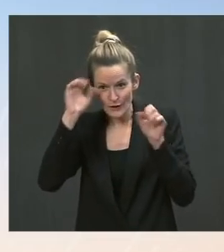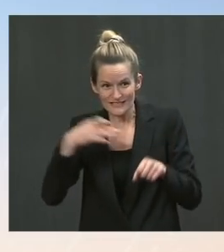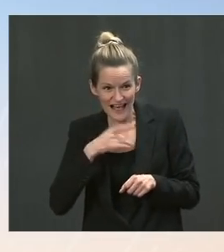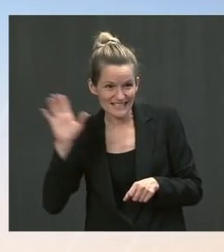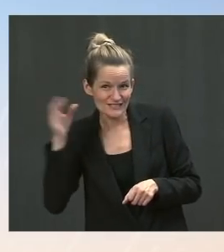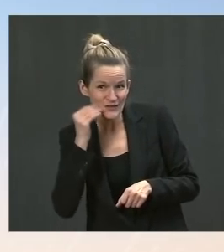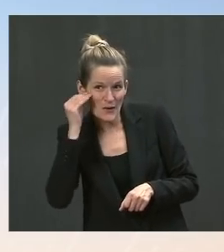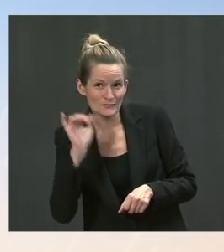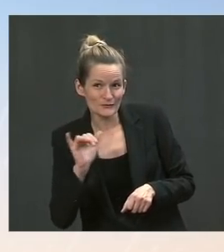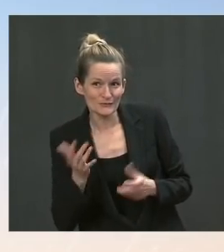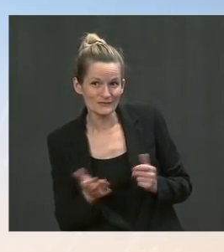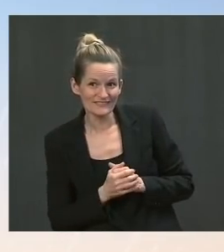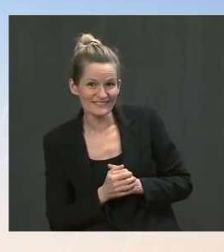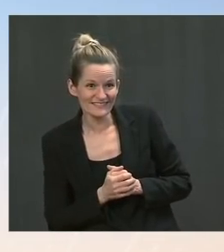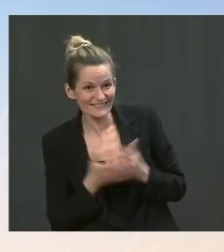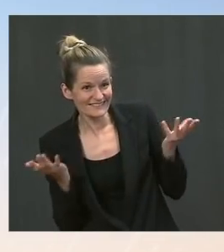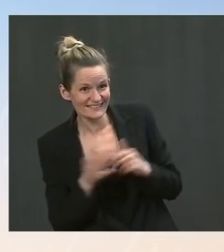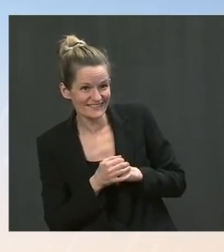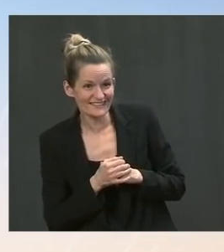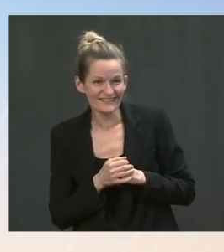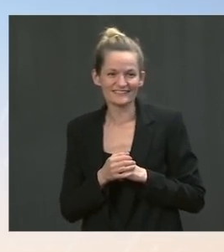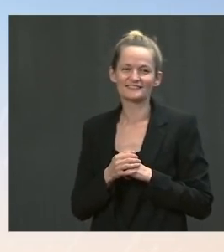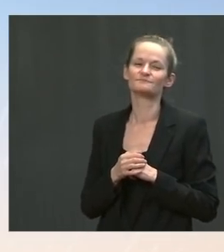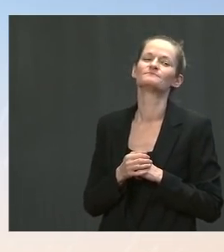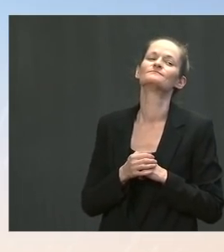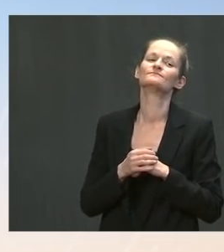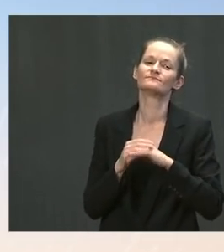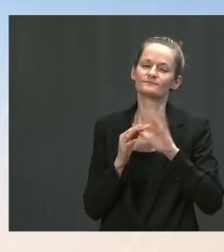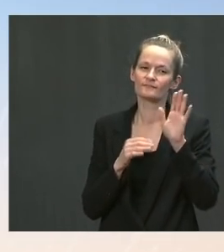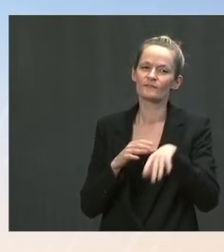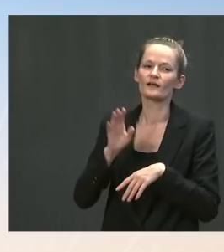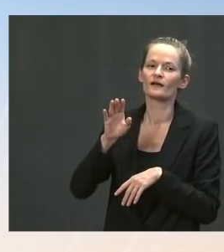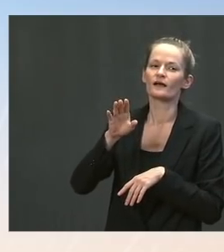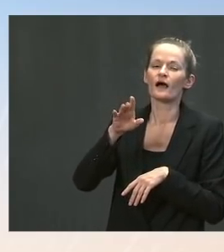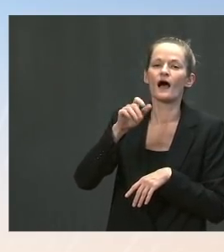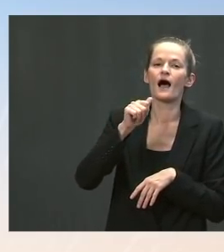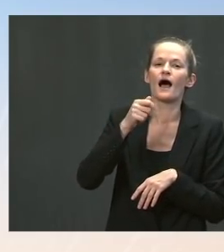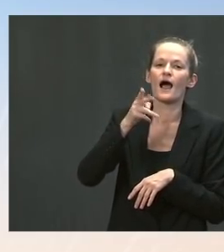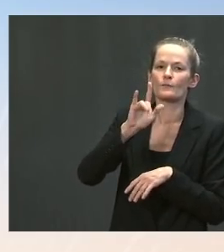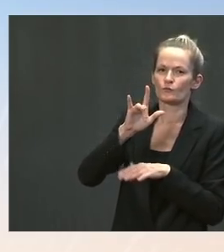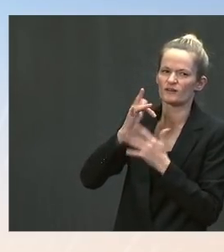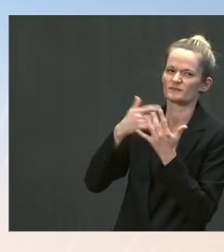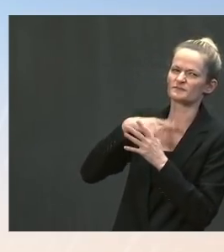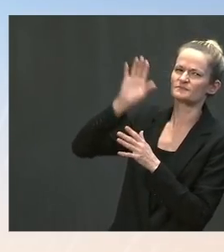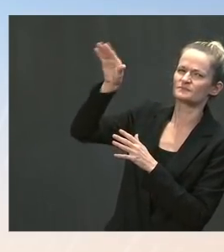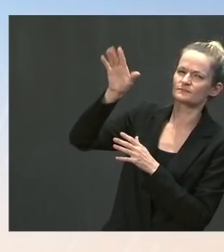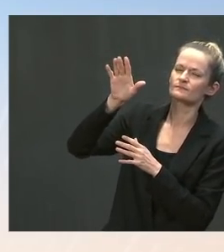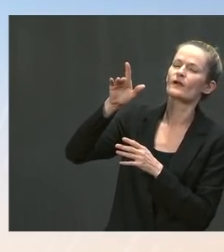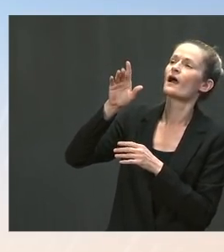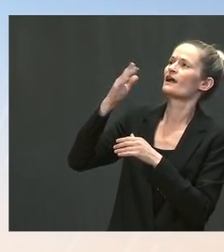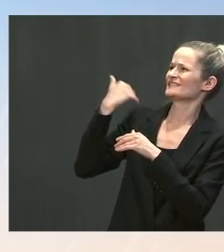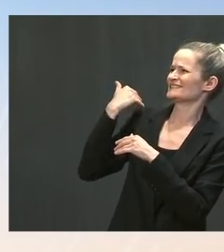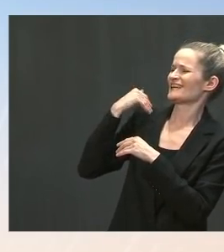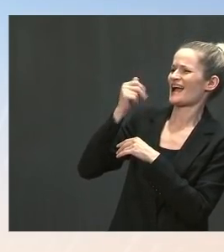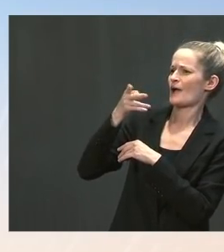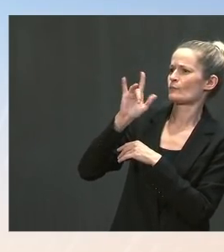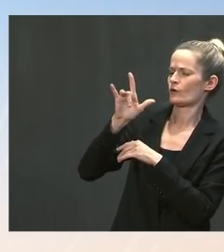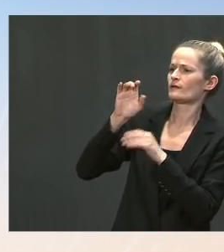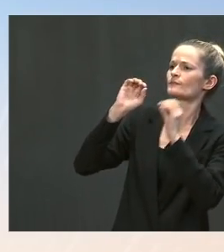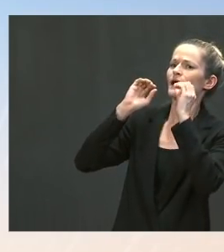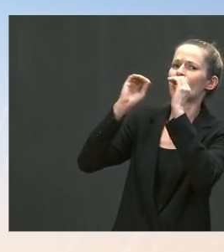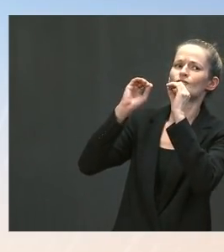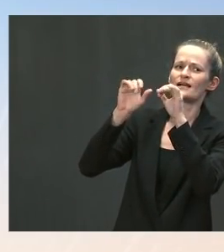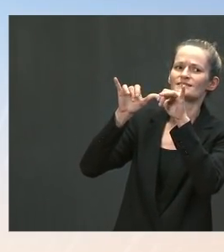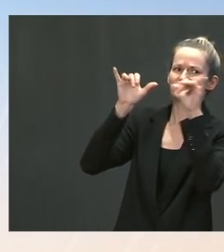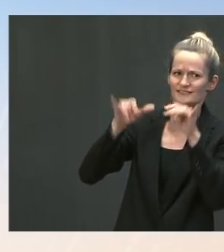April, Ron Clinton said the Education Department was reviewing whether the President could forgive student debt. He told us that it would